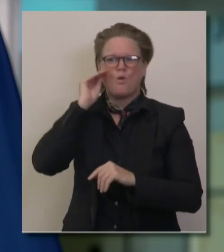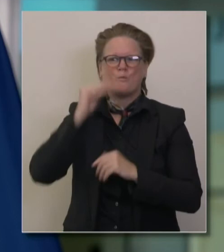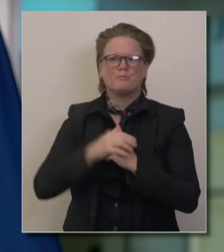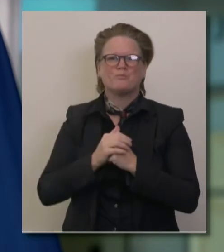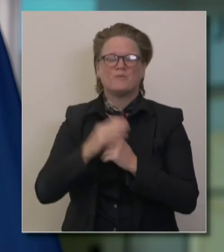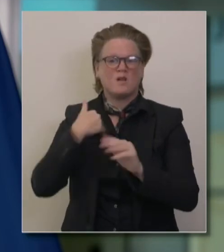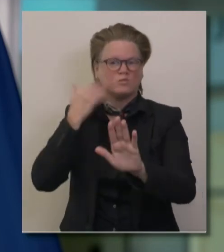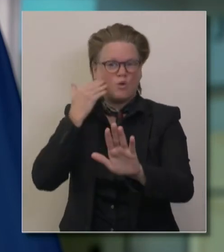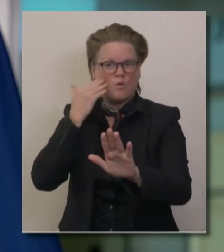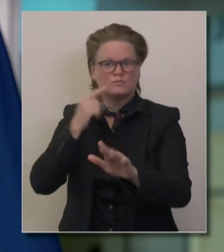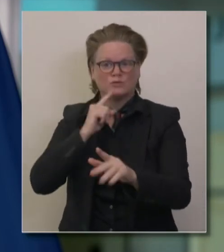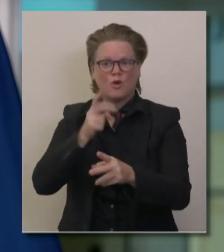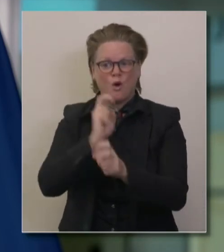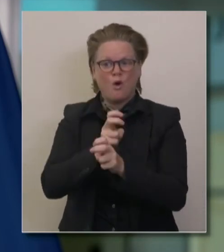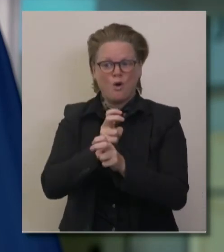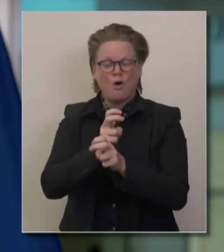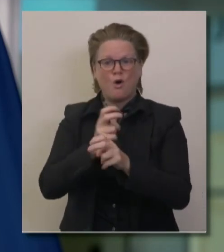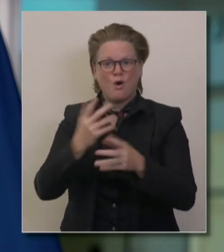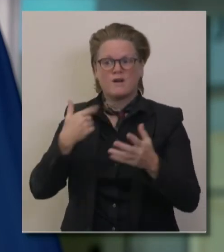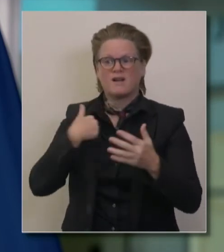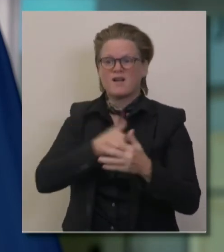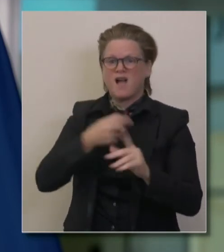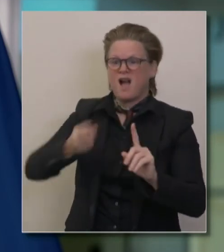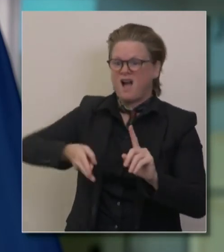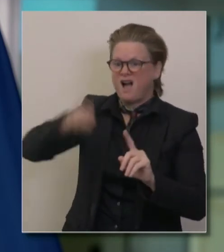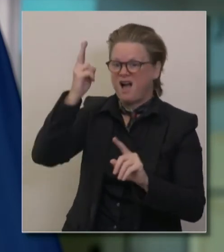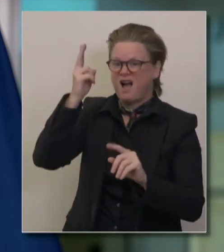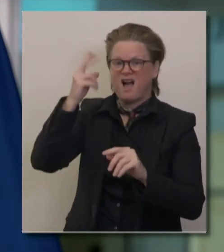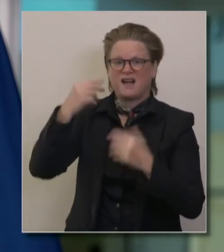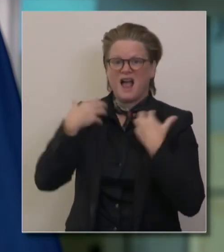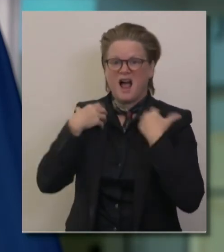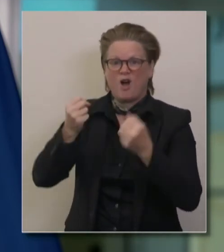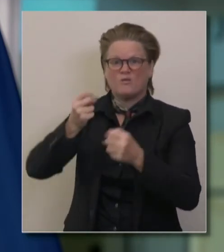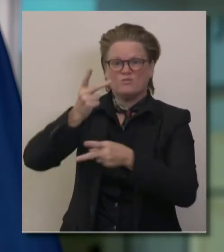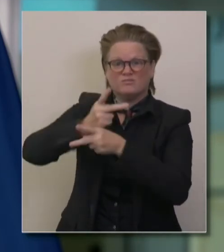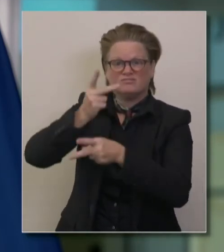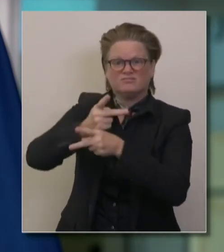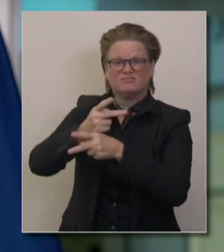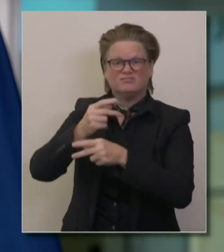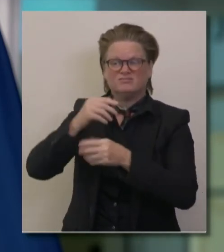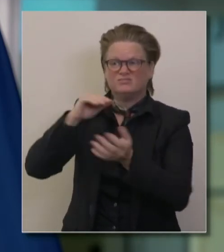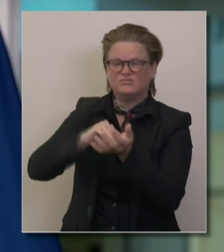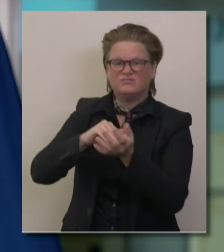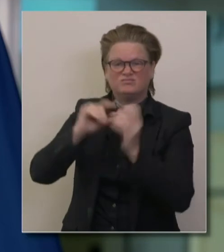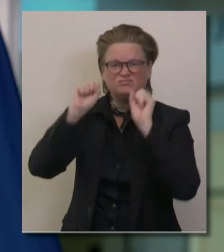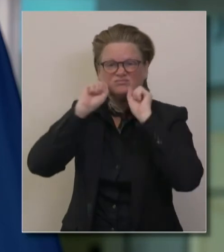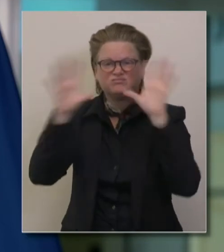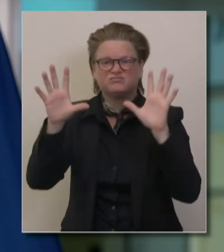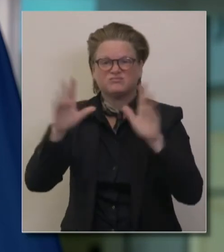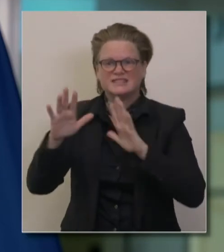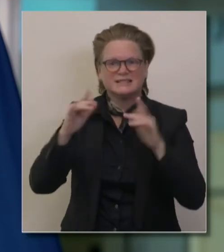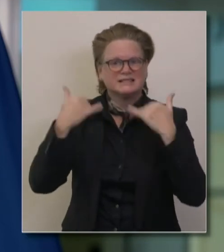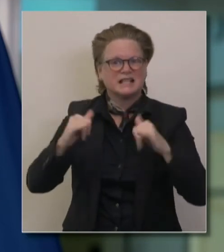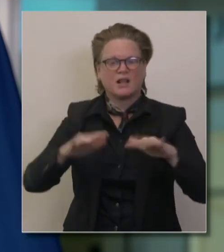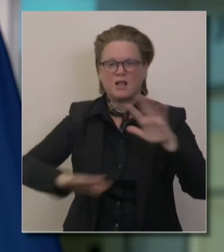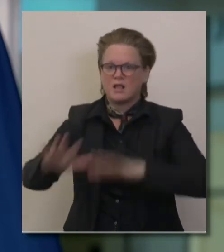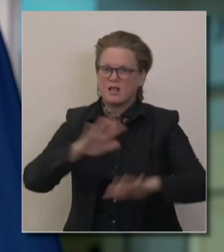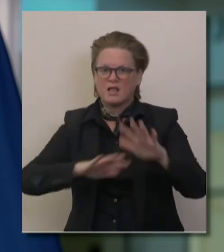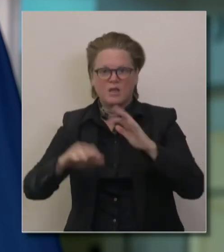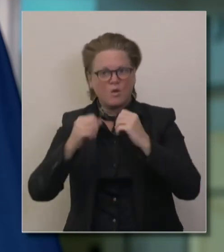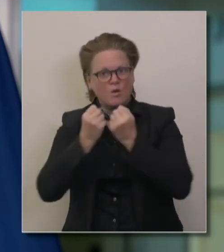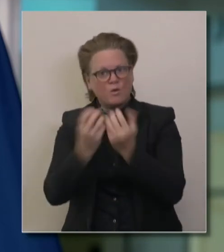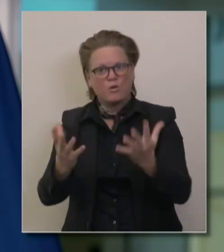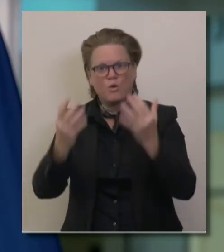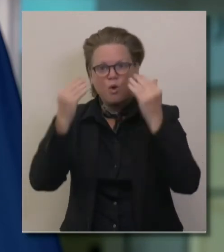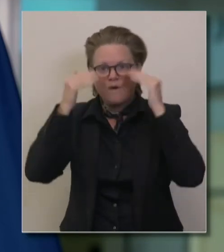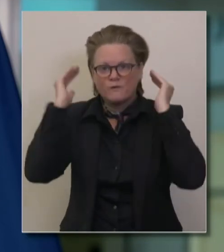provide high-quality health care to all those Californians who need it. So as it relates to travel in specific, if you're in